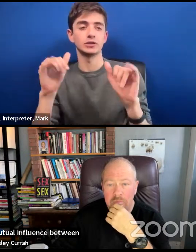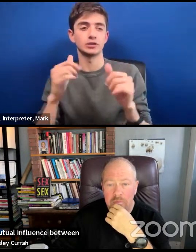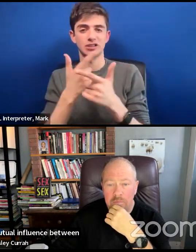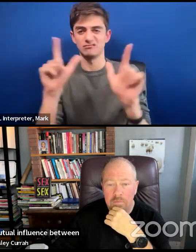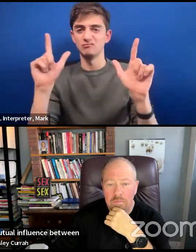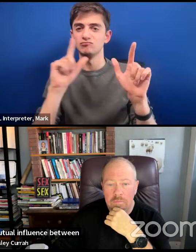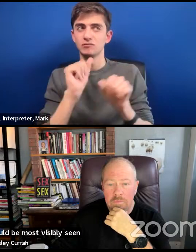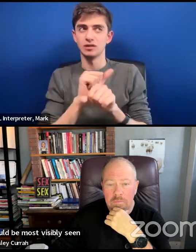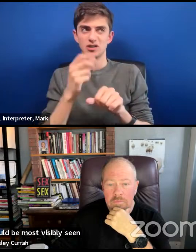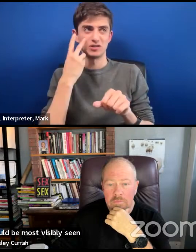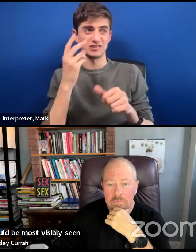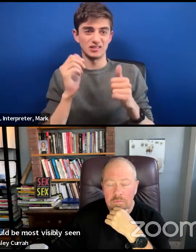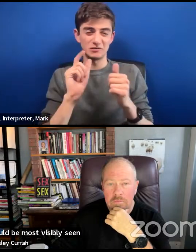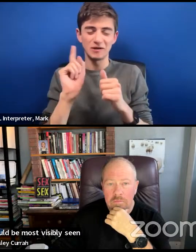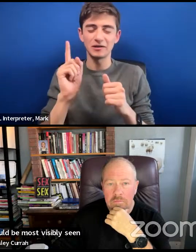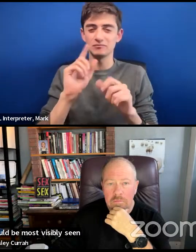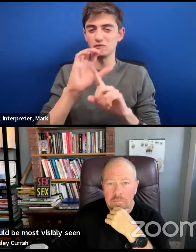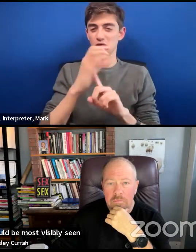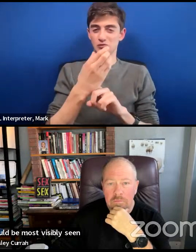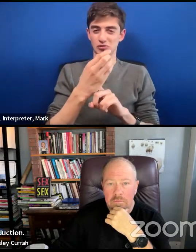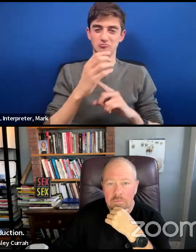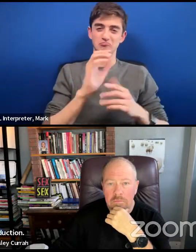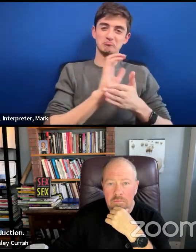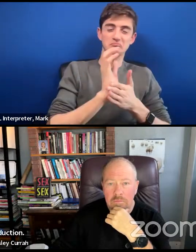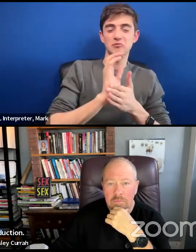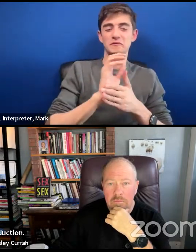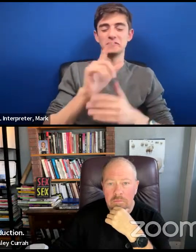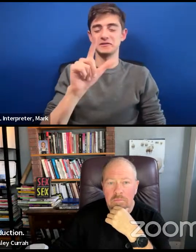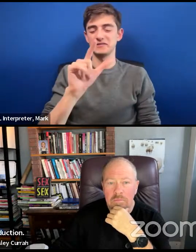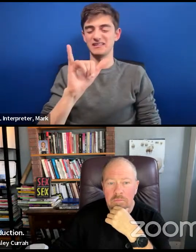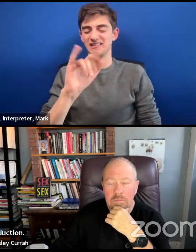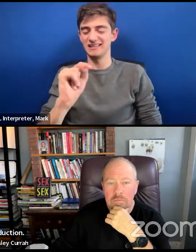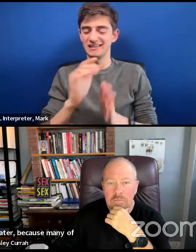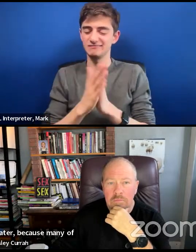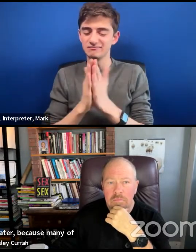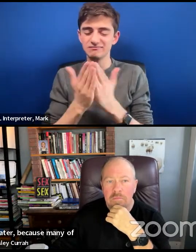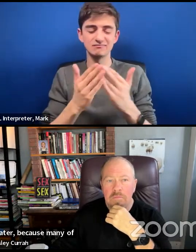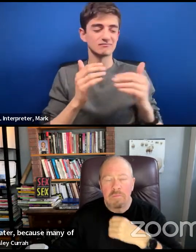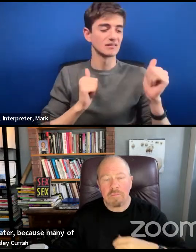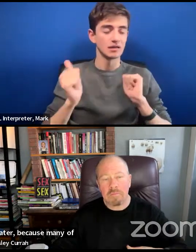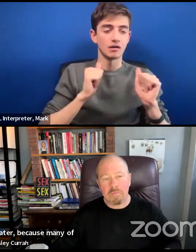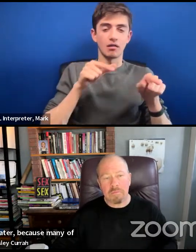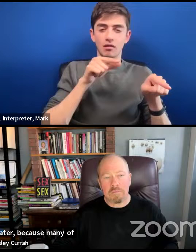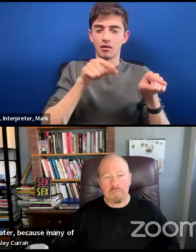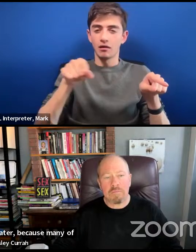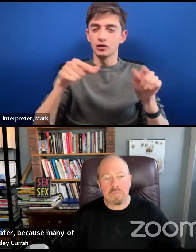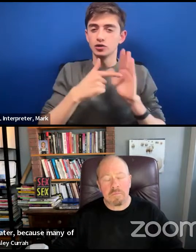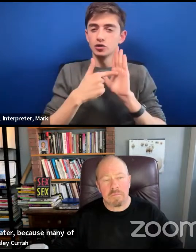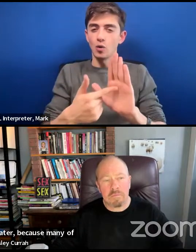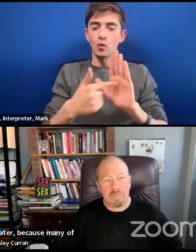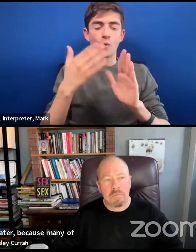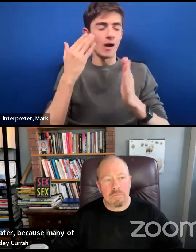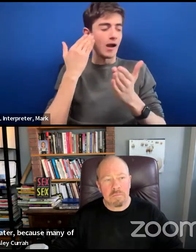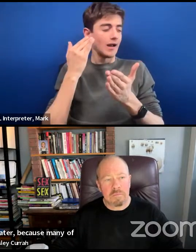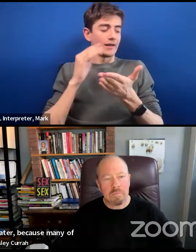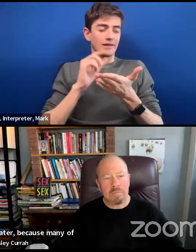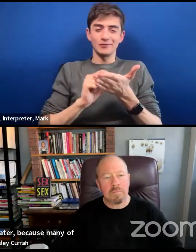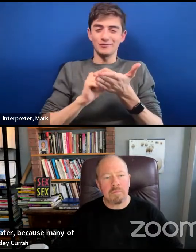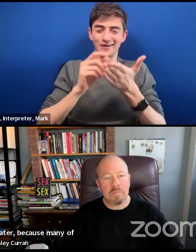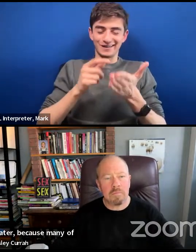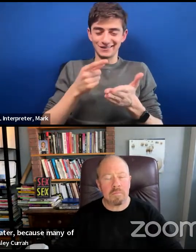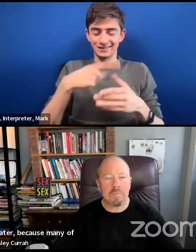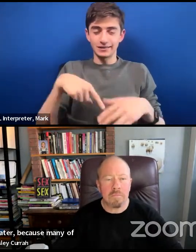in movies, in literature, in theater, because many of the writers and creators of those objects didn't really care about the